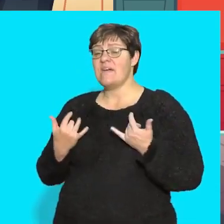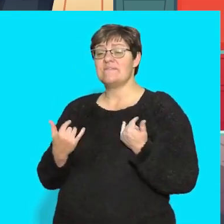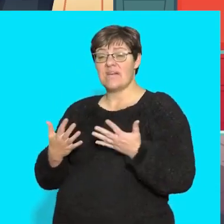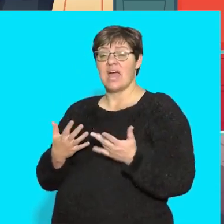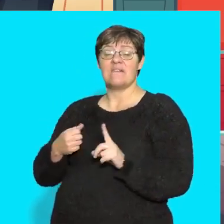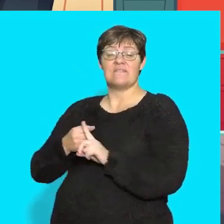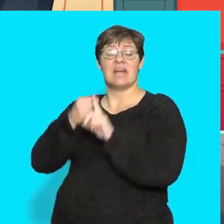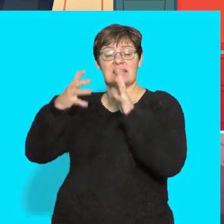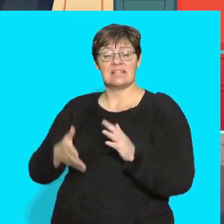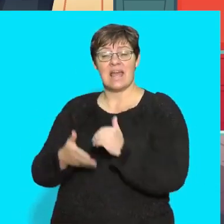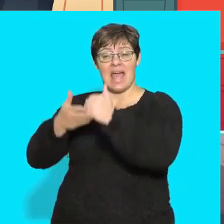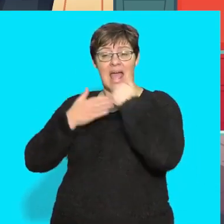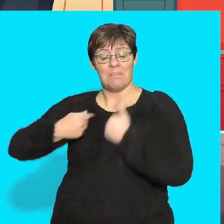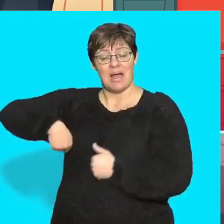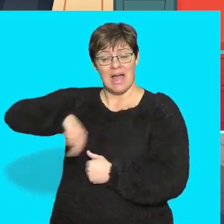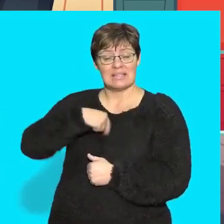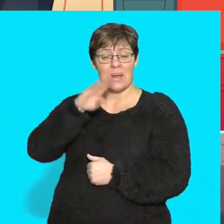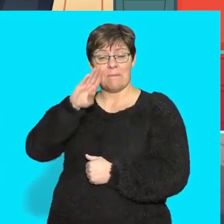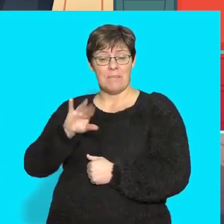help us by putting out fires. say,